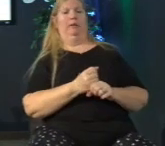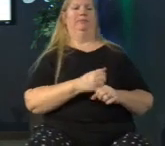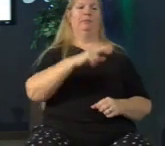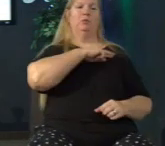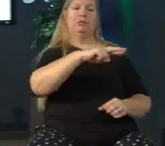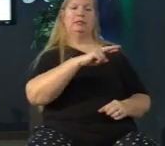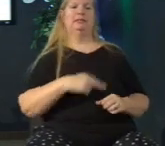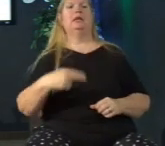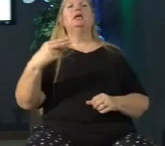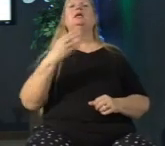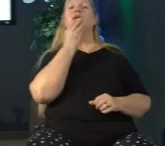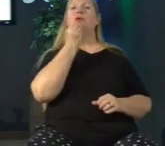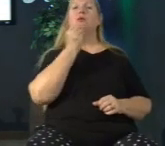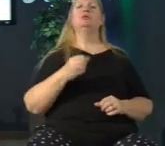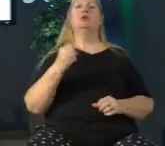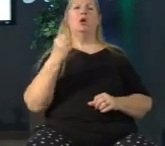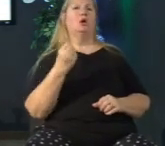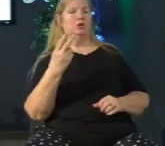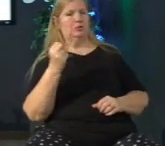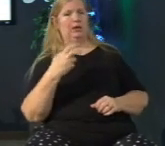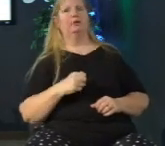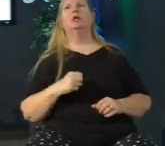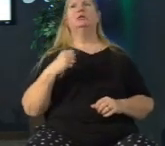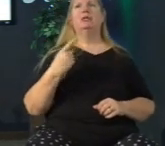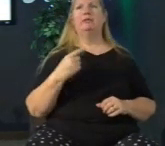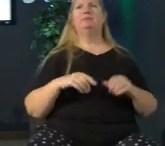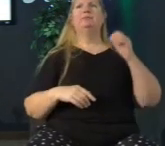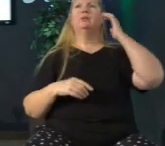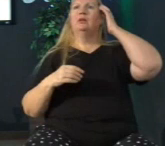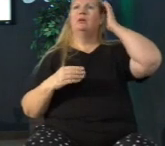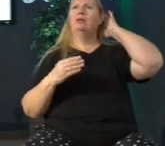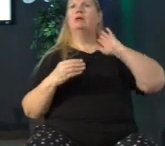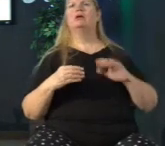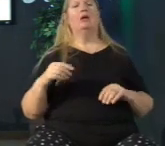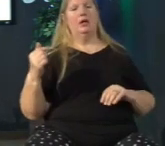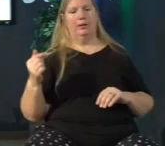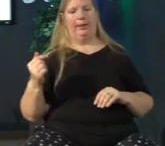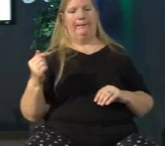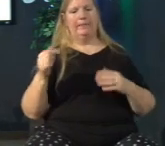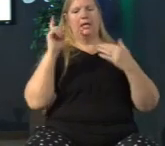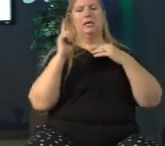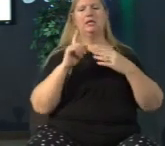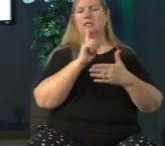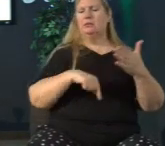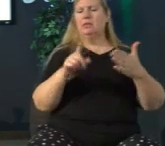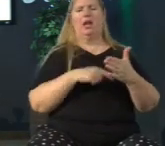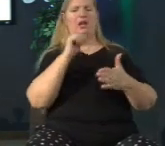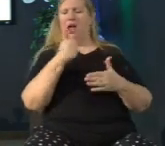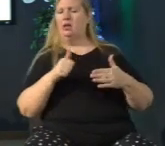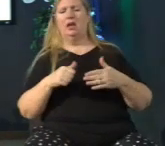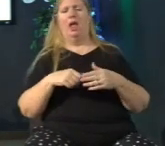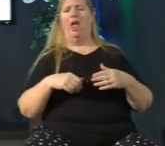no discipline seems pleasant at the time but that we may share no discipline seems pleasant at the time but painful